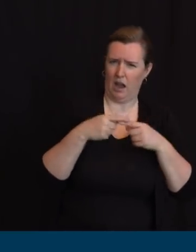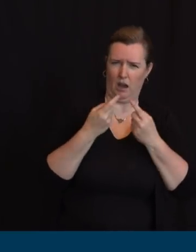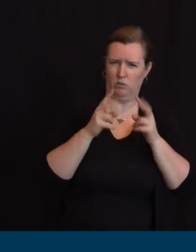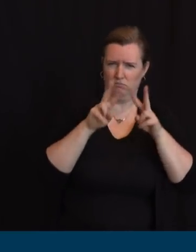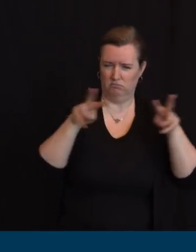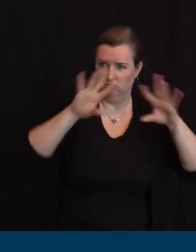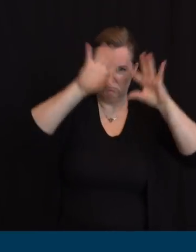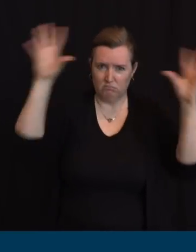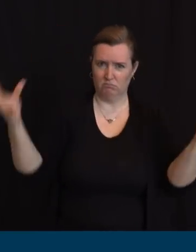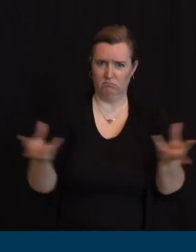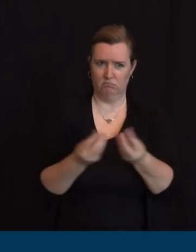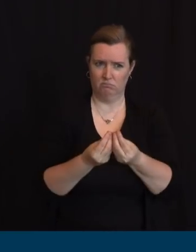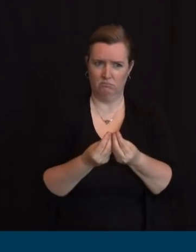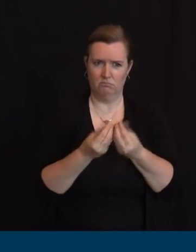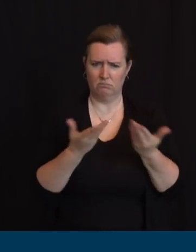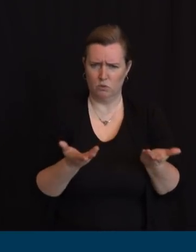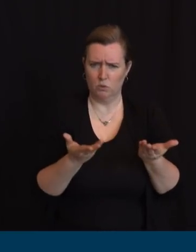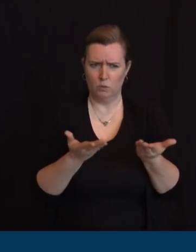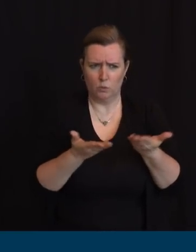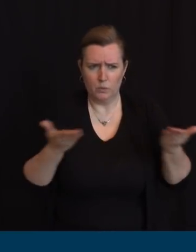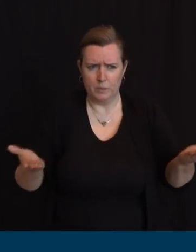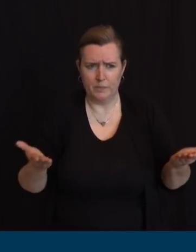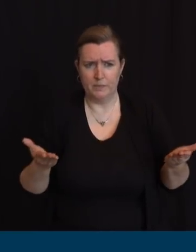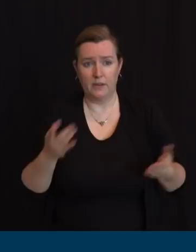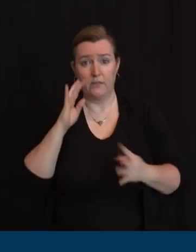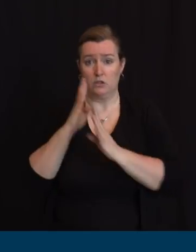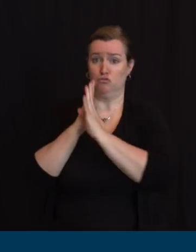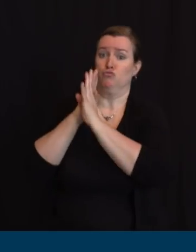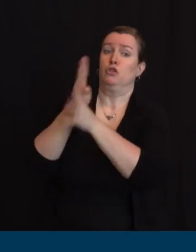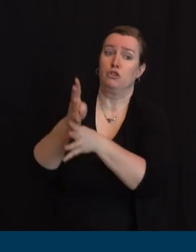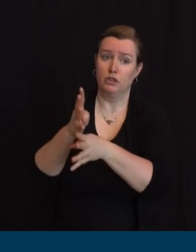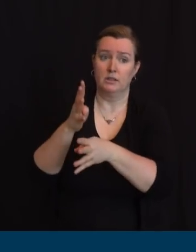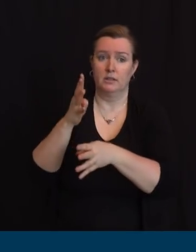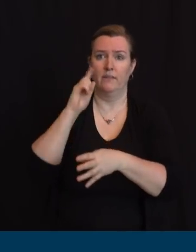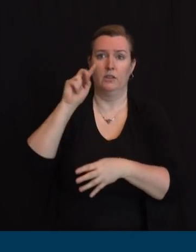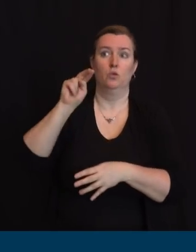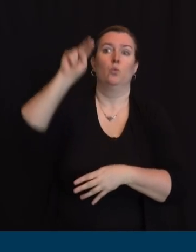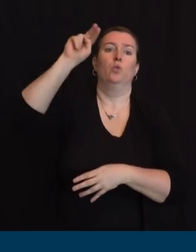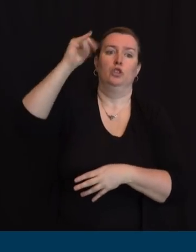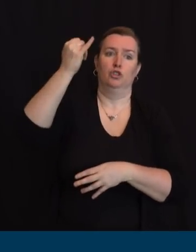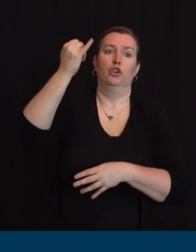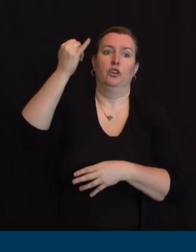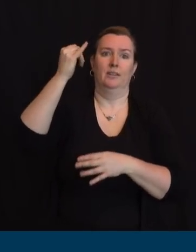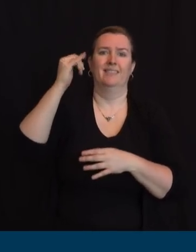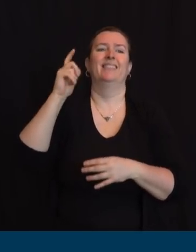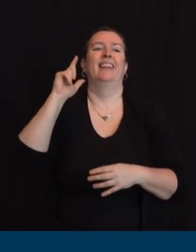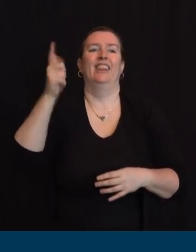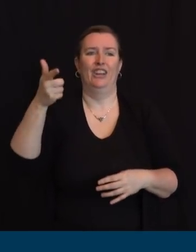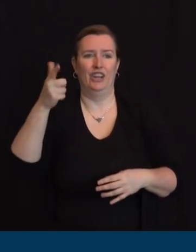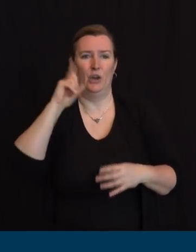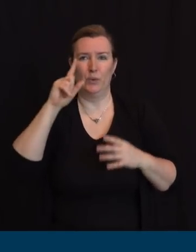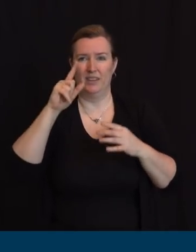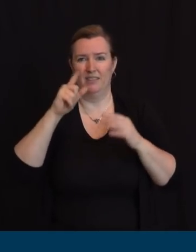expected to hit the shore and south later is that it yeah okay um judy i think